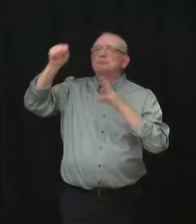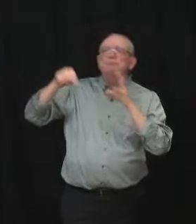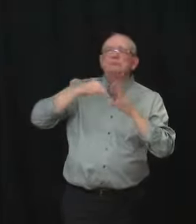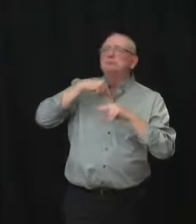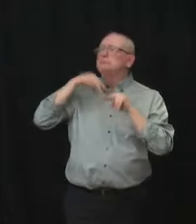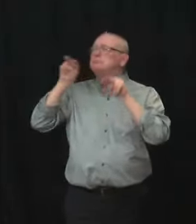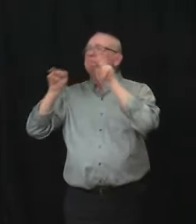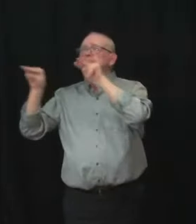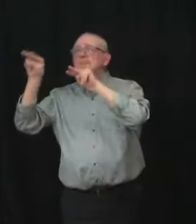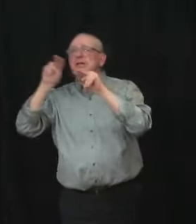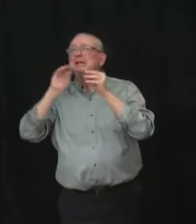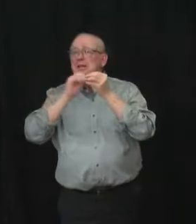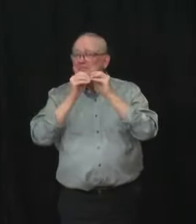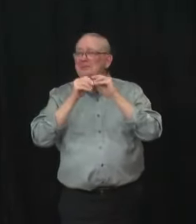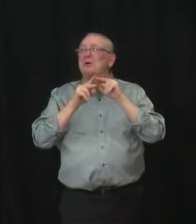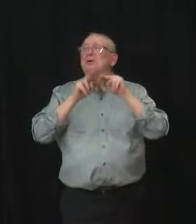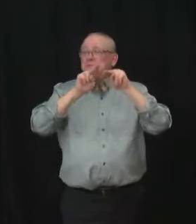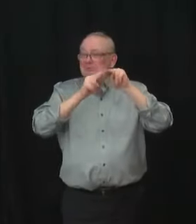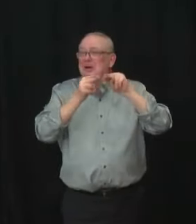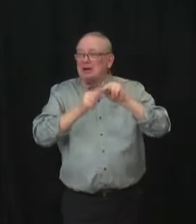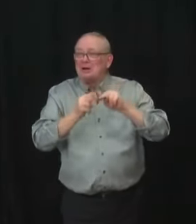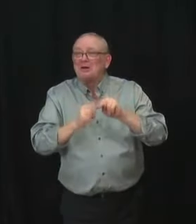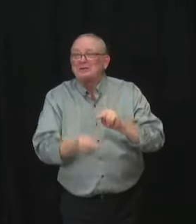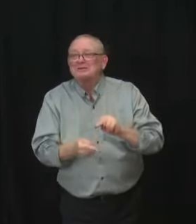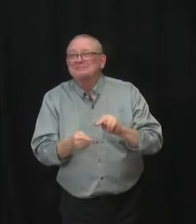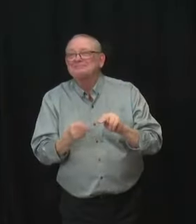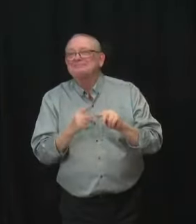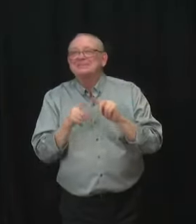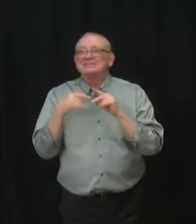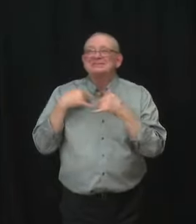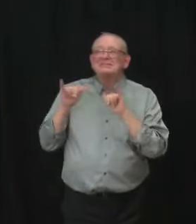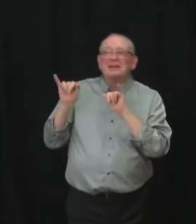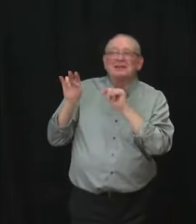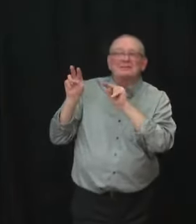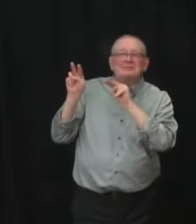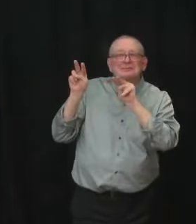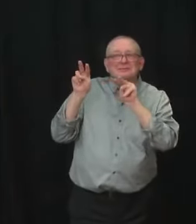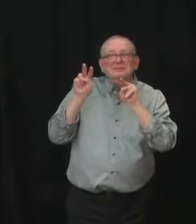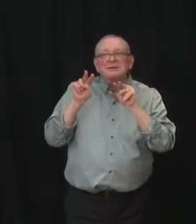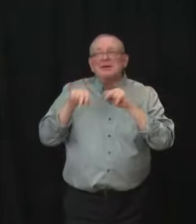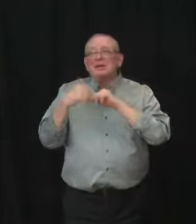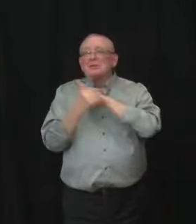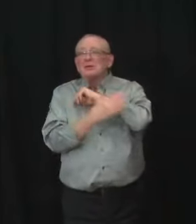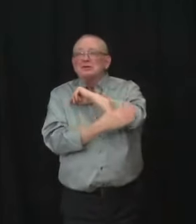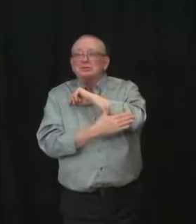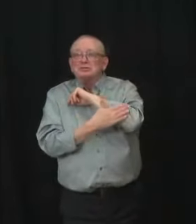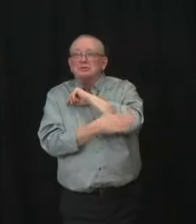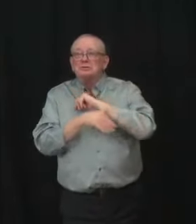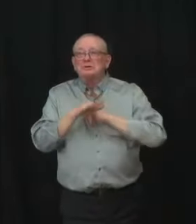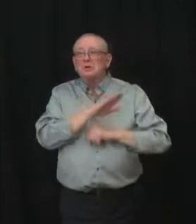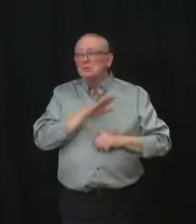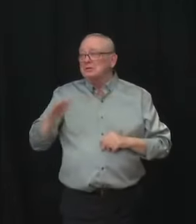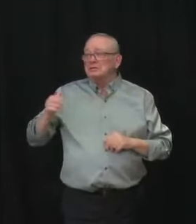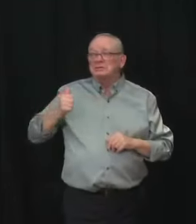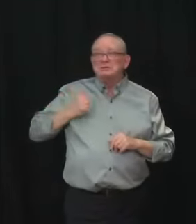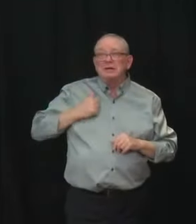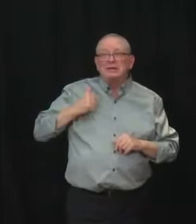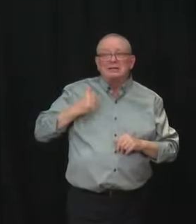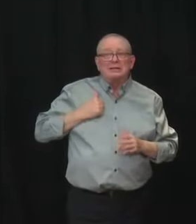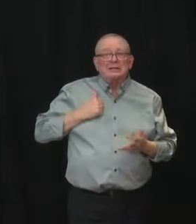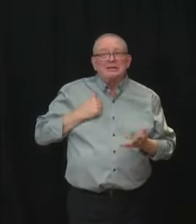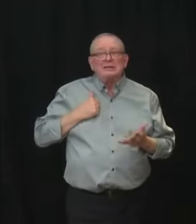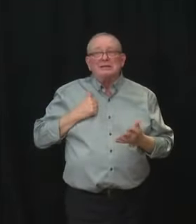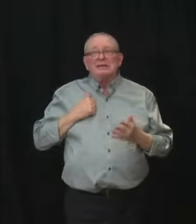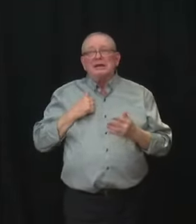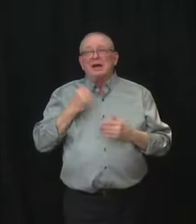But again, we'll be watching other jurisdictions here in Canada as well, very closely in Ontario, Quebec, who are a little bit ahead of us,